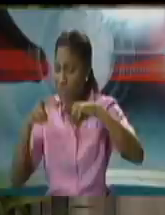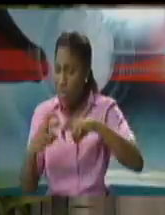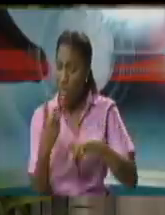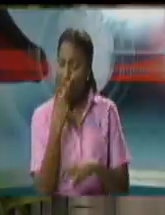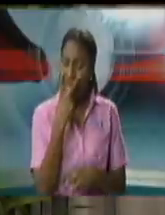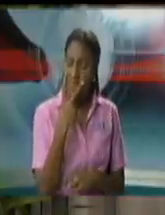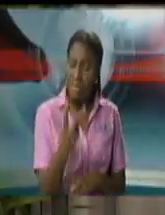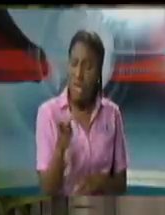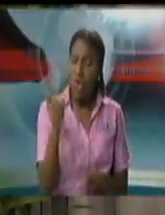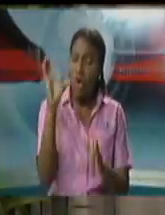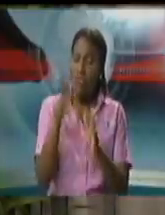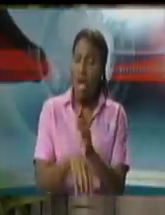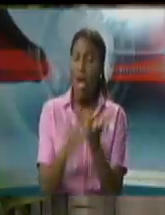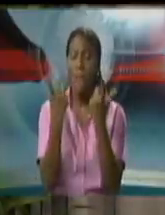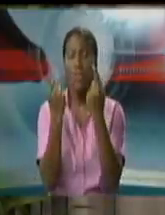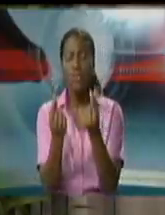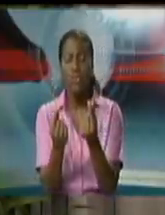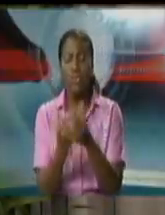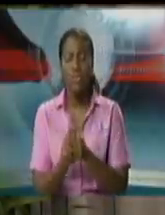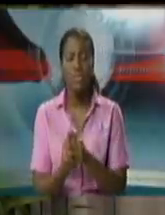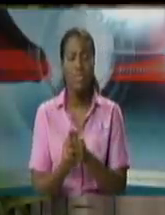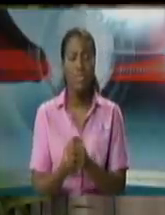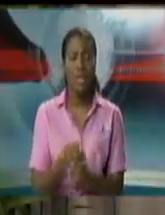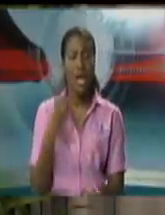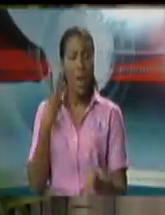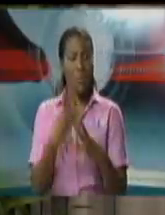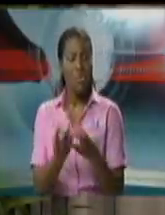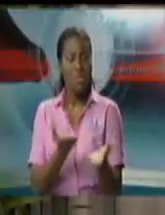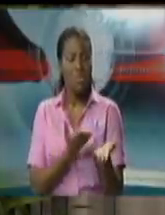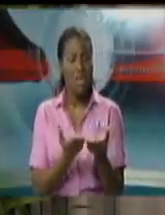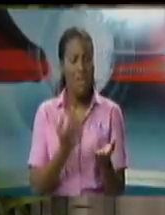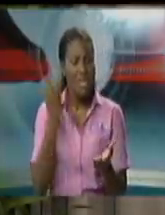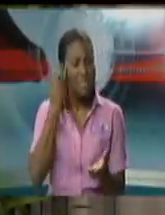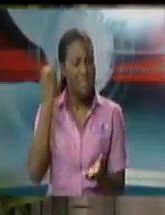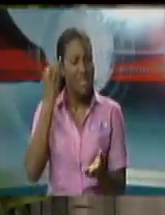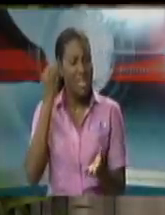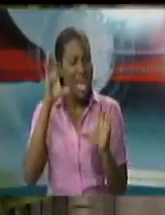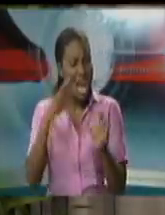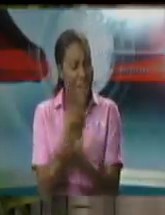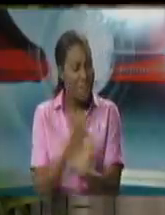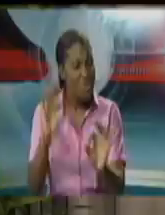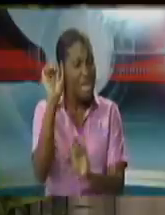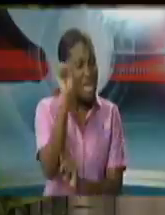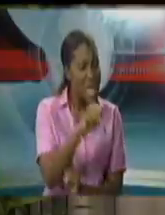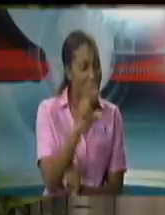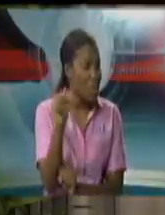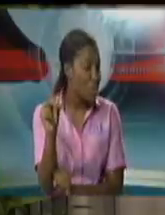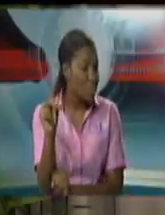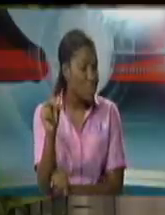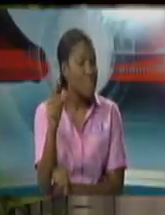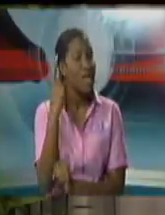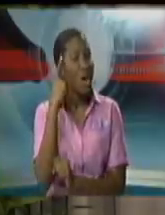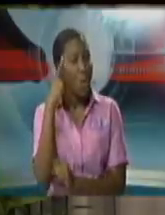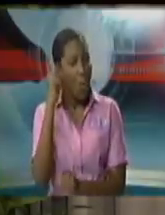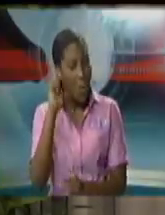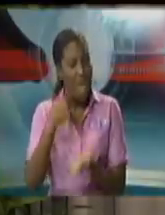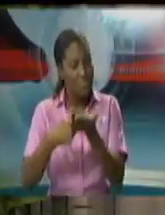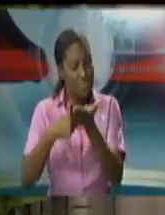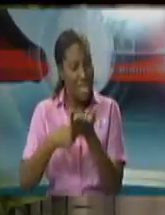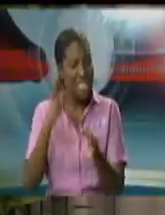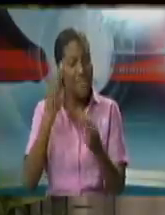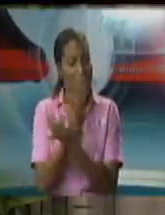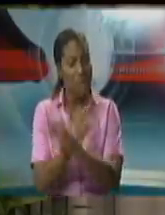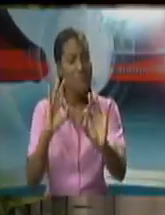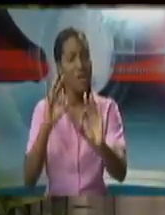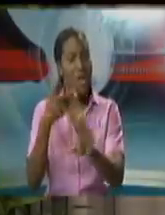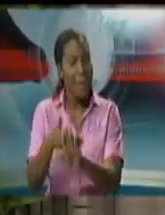cases, the recommendations coming from the prison service, they can be released on an early date. I'm very pleased to tell you that